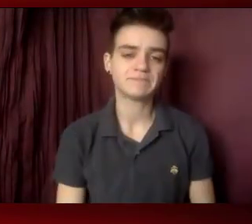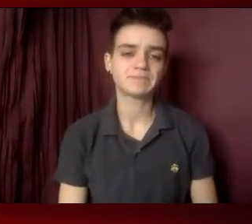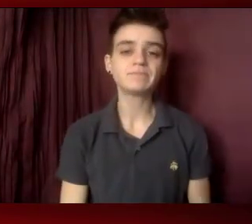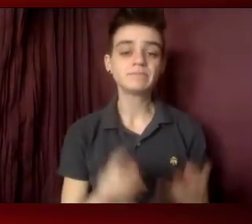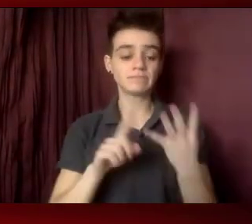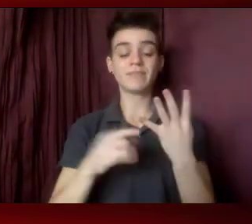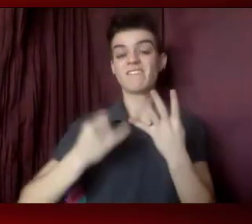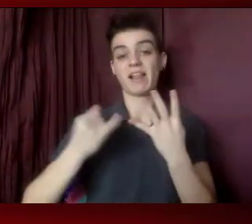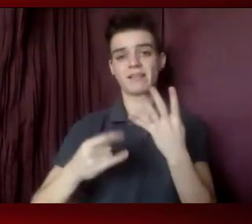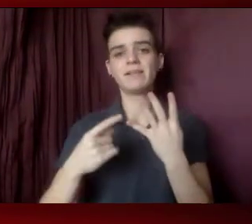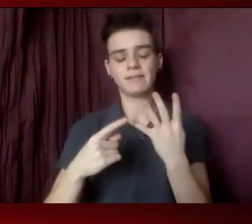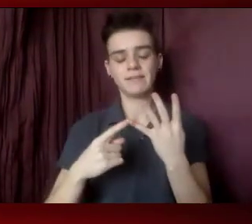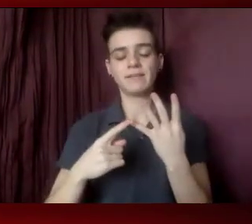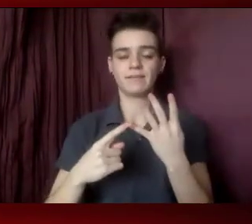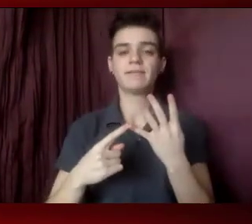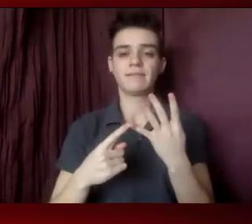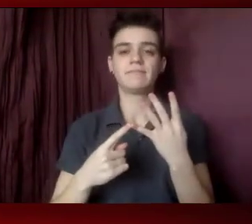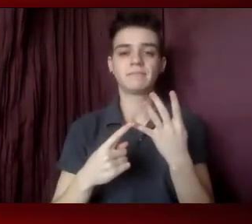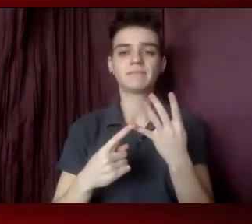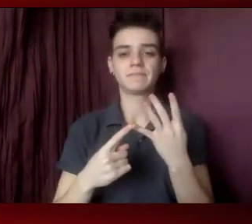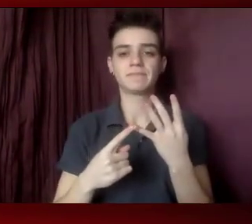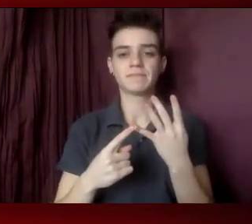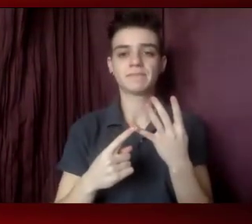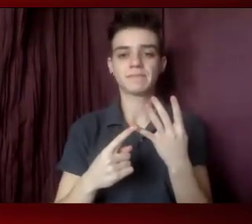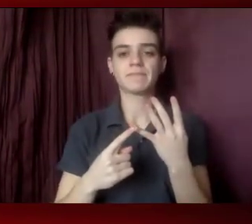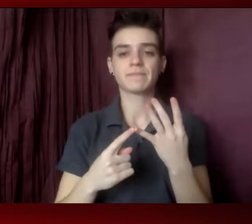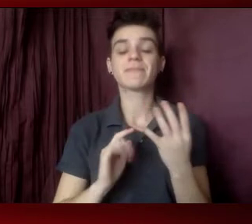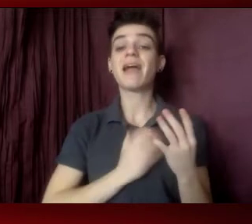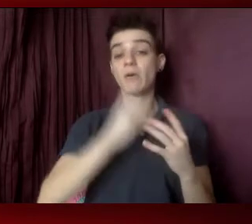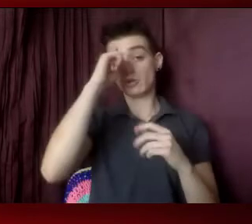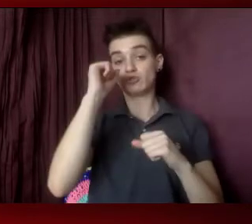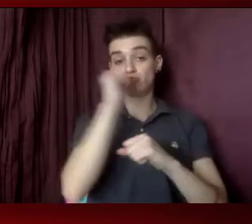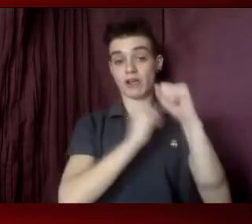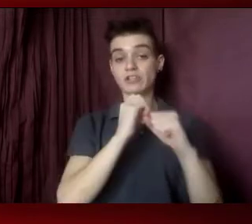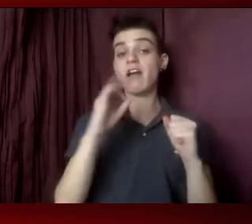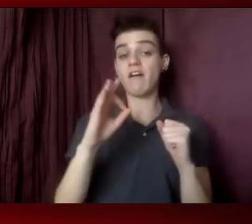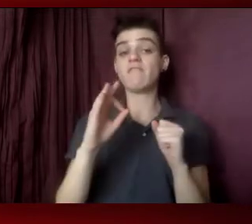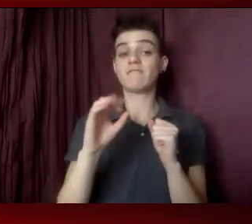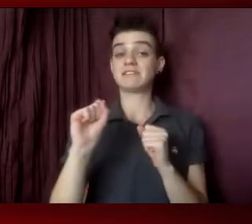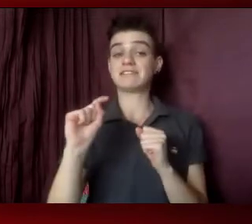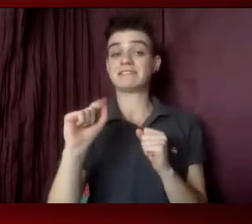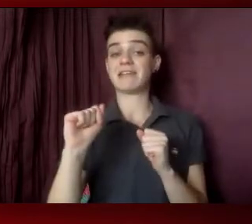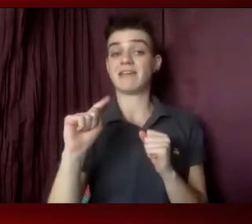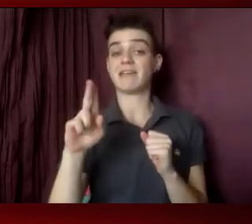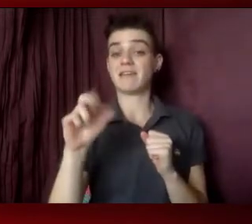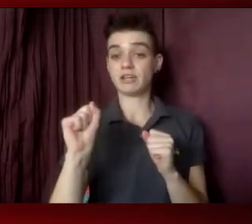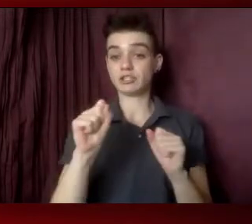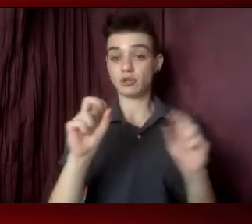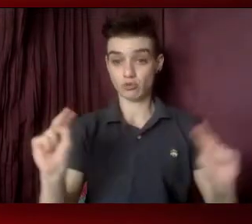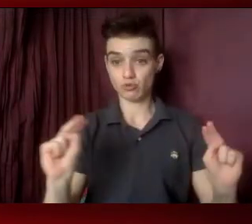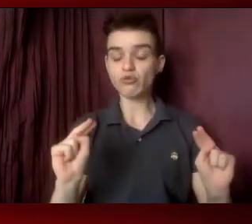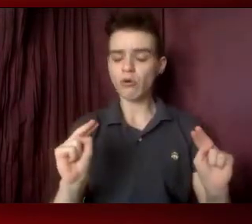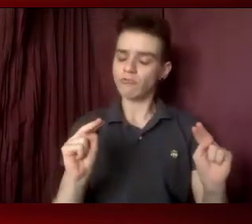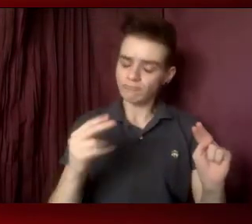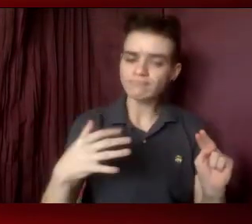to really take take our strategy of status neutral into account and really celebrate its inclusion